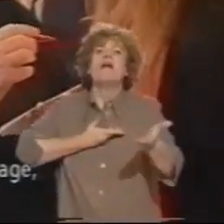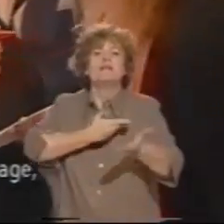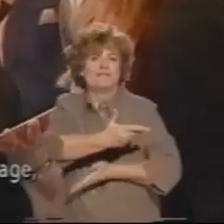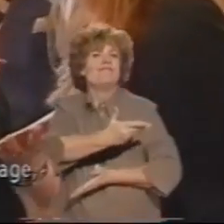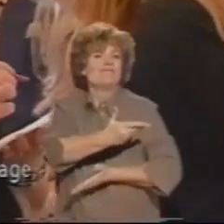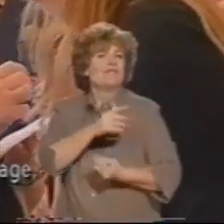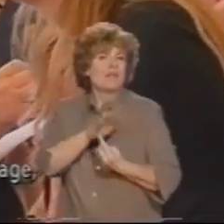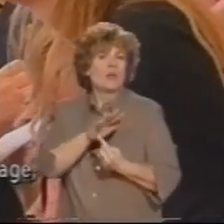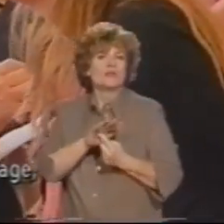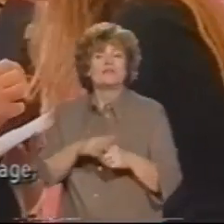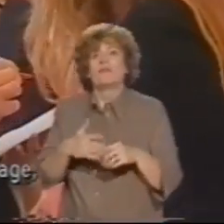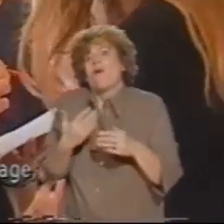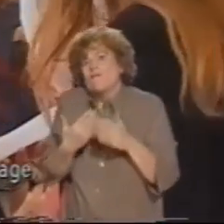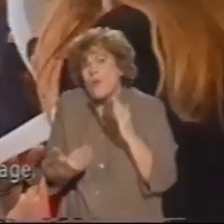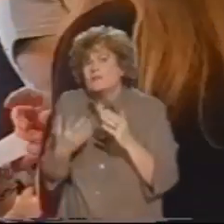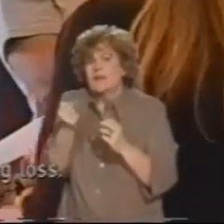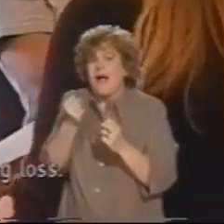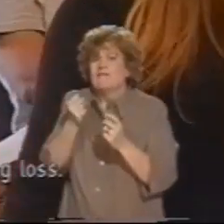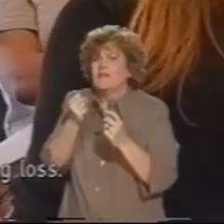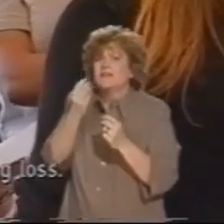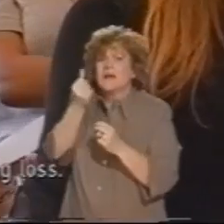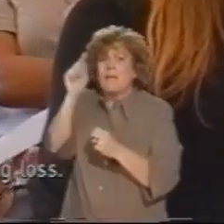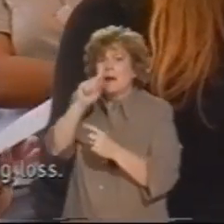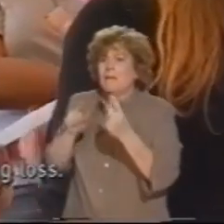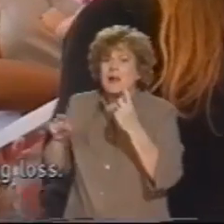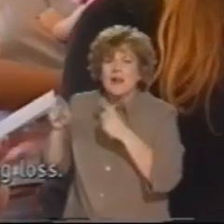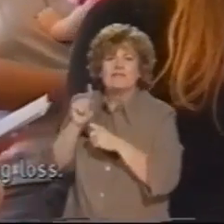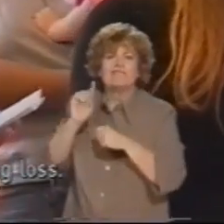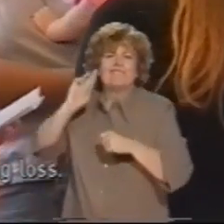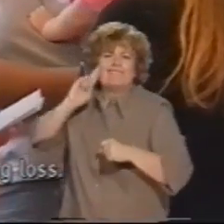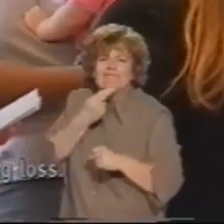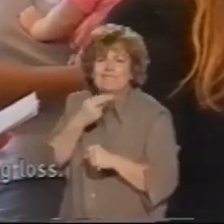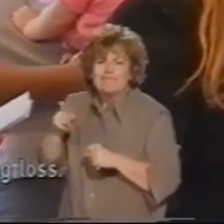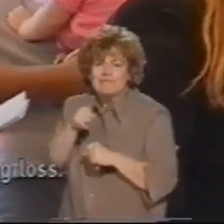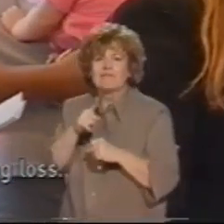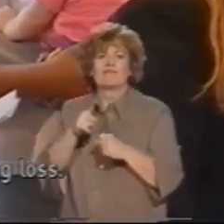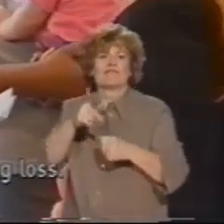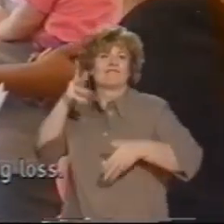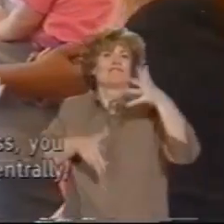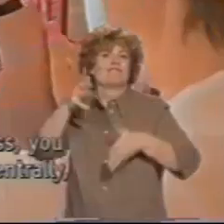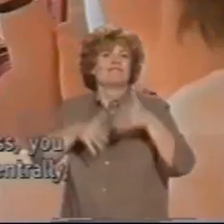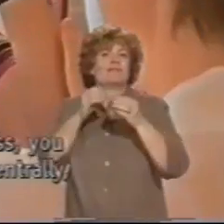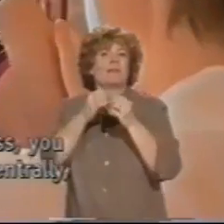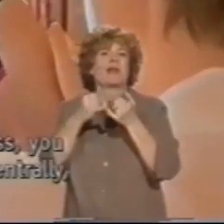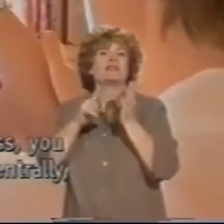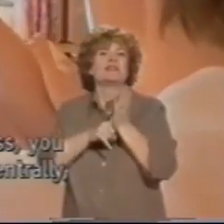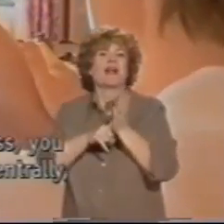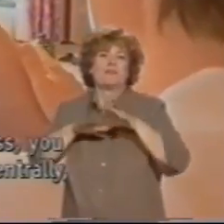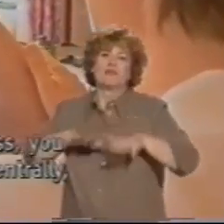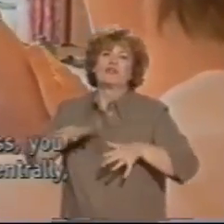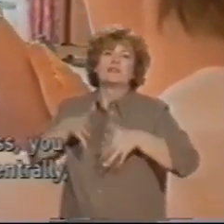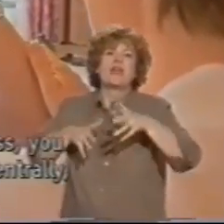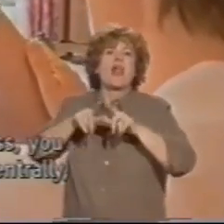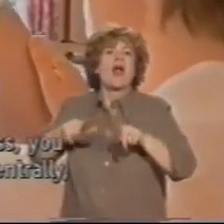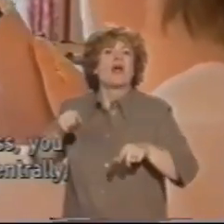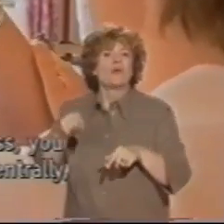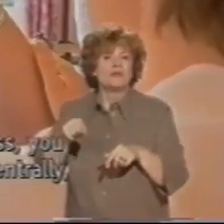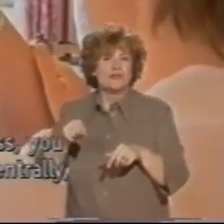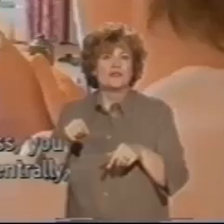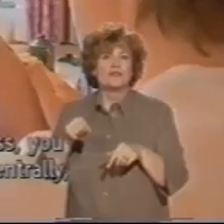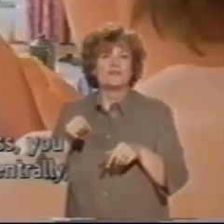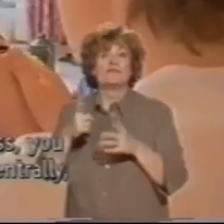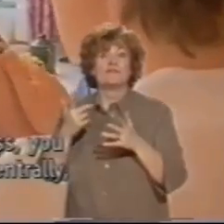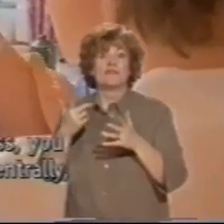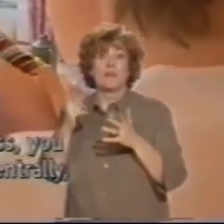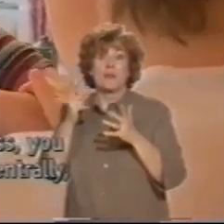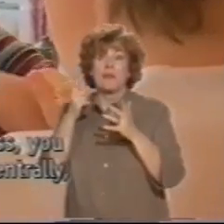of course, there's British Sign Language for people with a more profound hearing loss. If then they also have a visual loss, you can bring